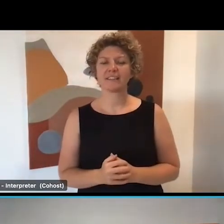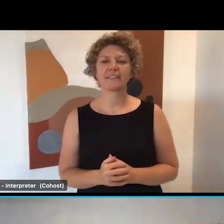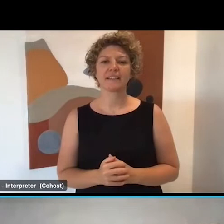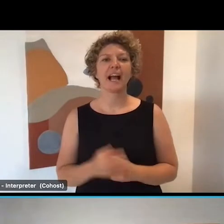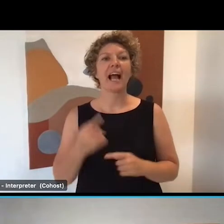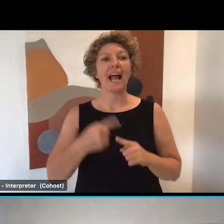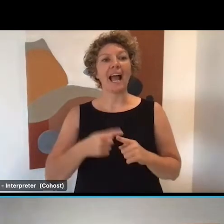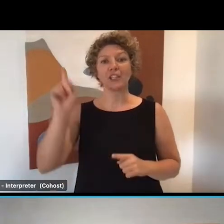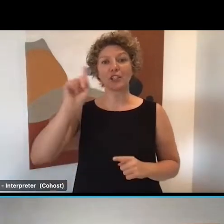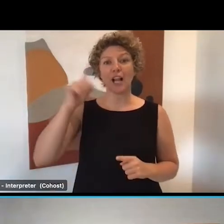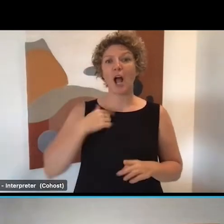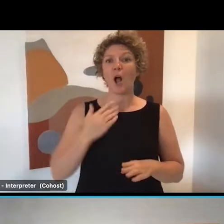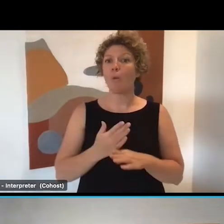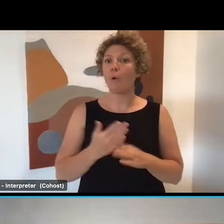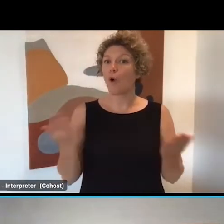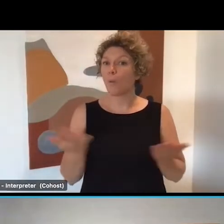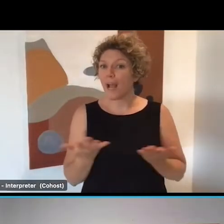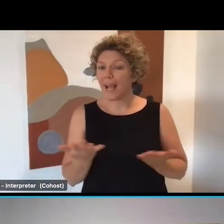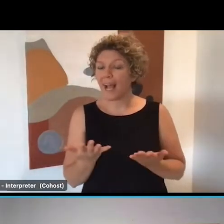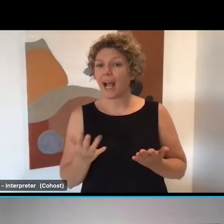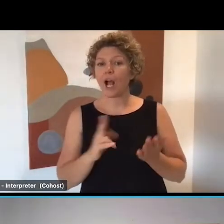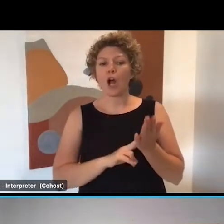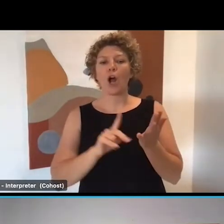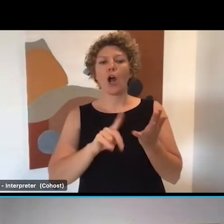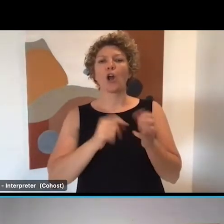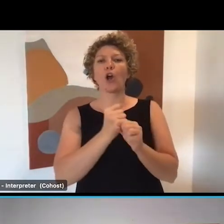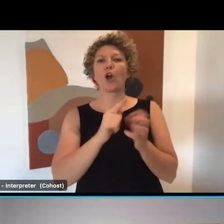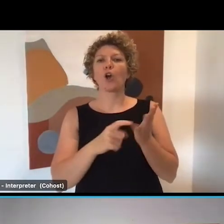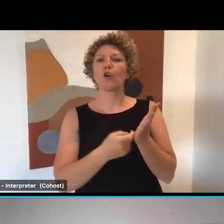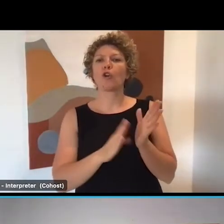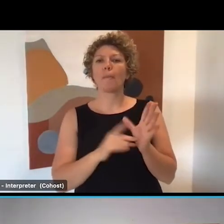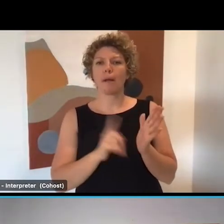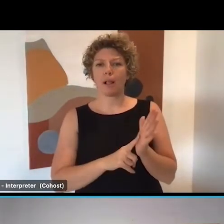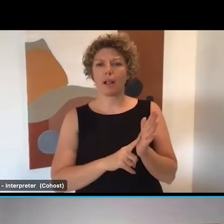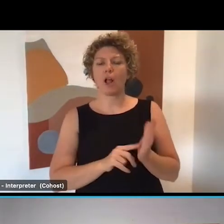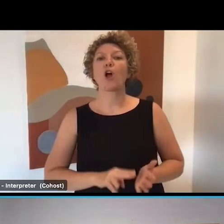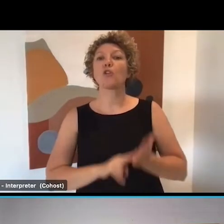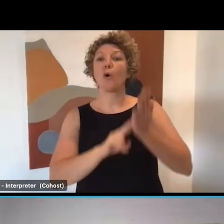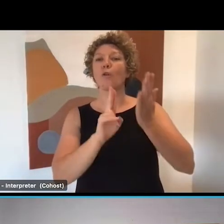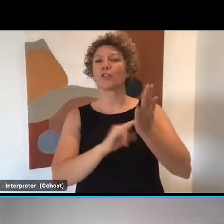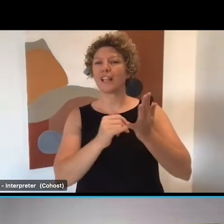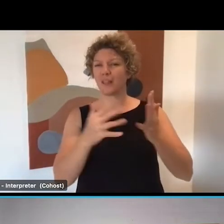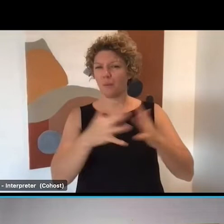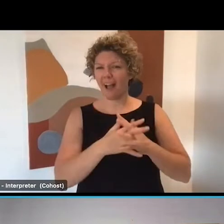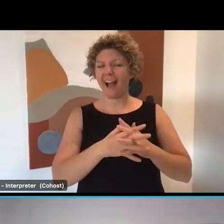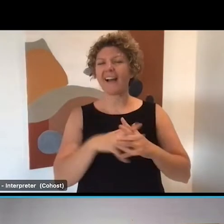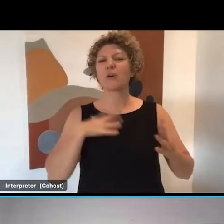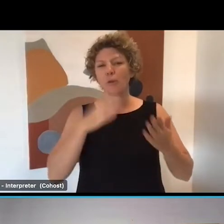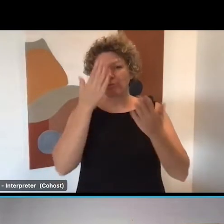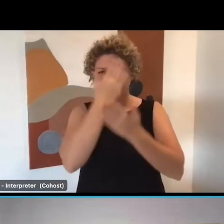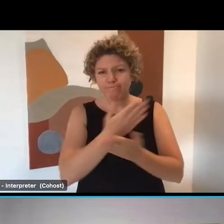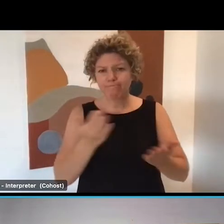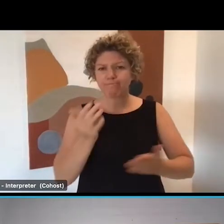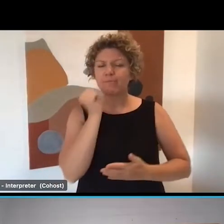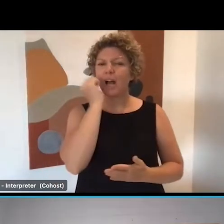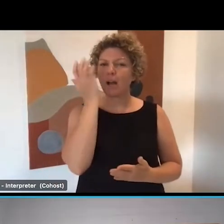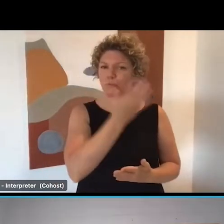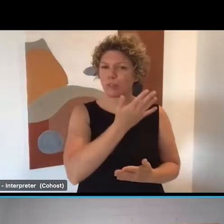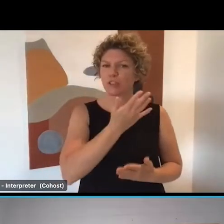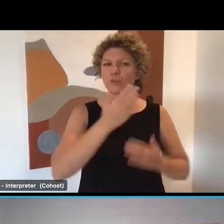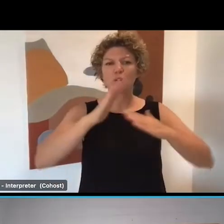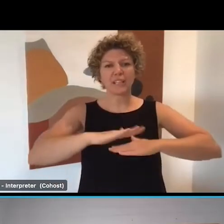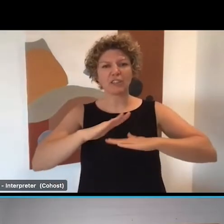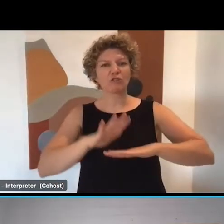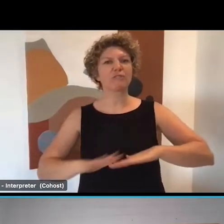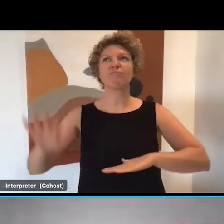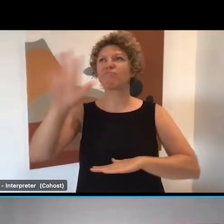I'm working from the Nagurumul country in northern New South Wales. I pay my respects to all Aboriginal people in the country around Australia.